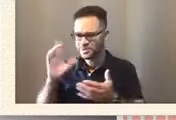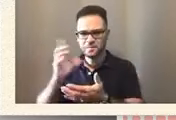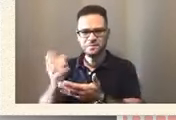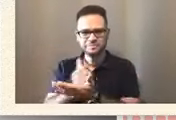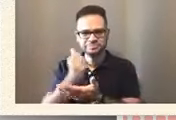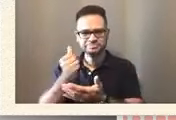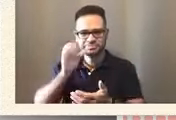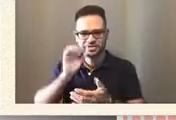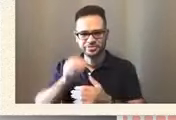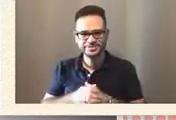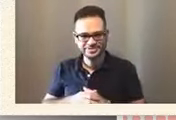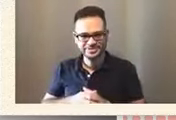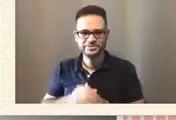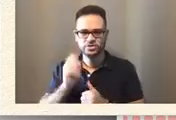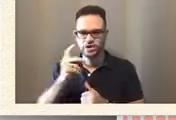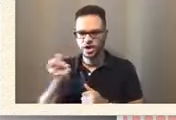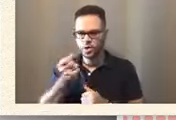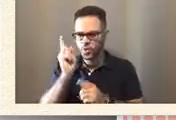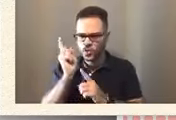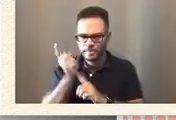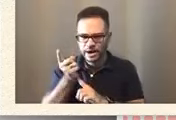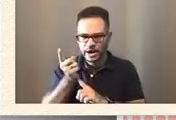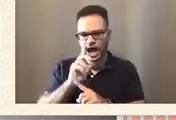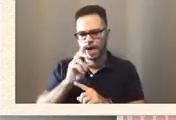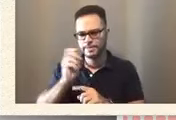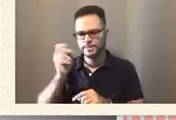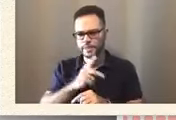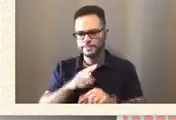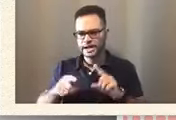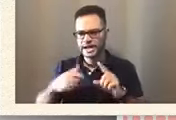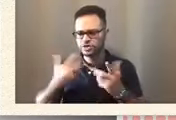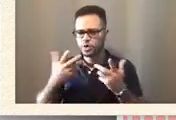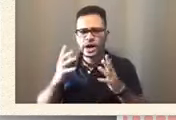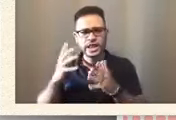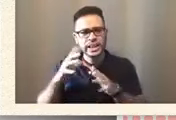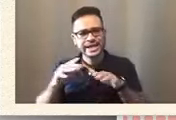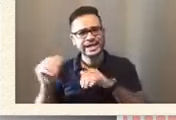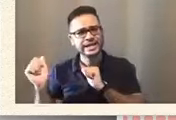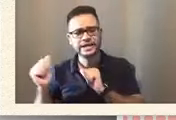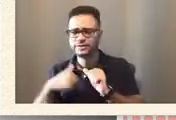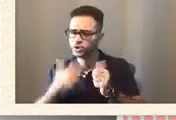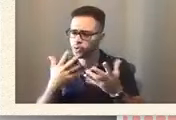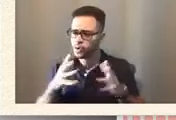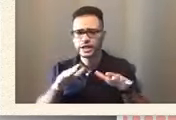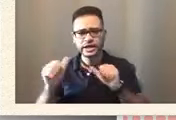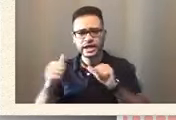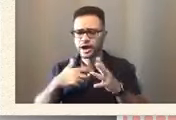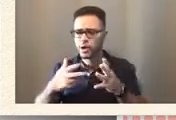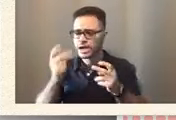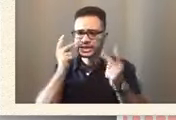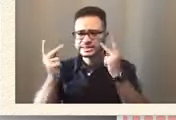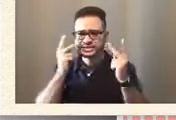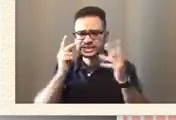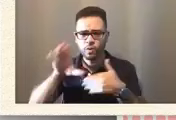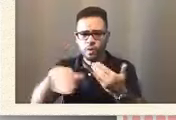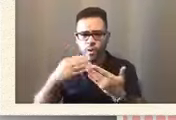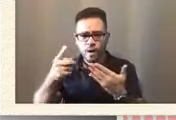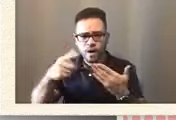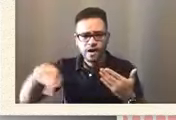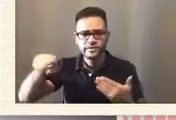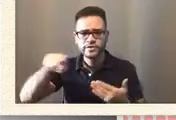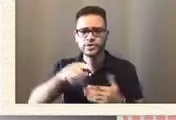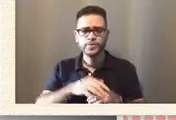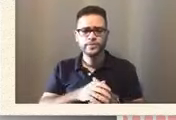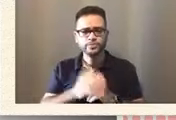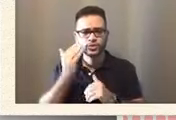I'll be right back, but I just don't want to leave. I don't want to leave. I want to see all of you and you know what? Sometimes the hosts